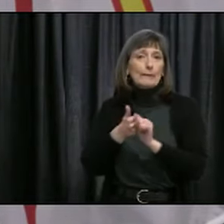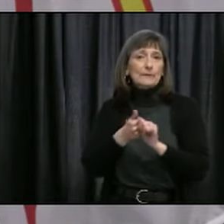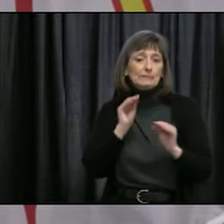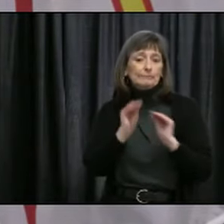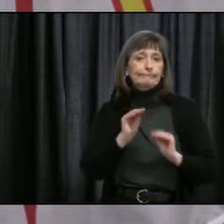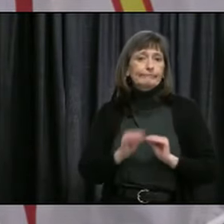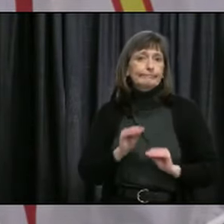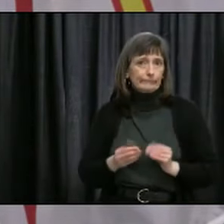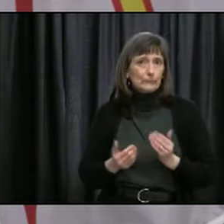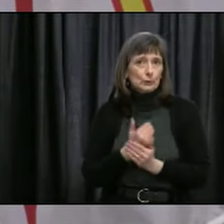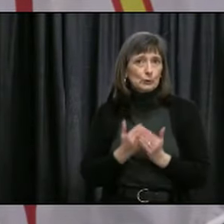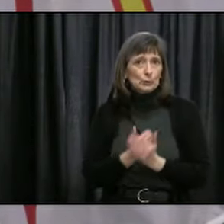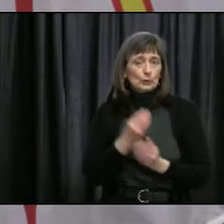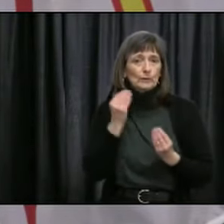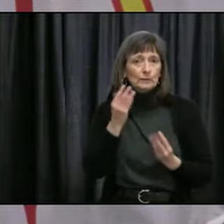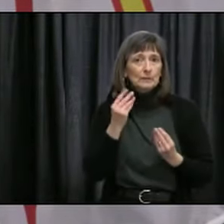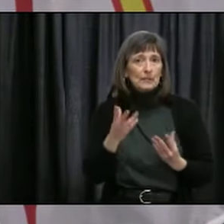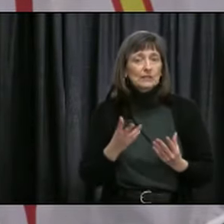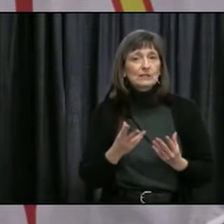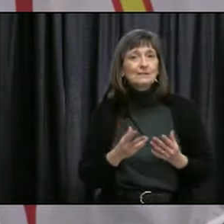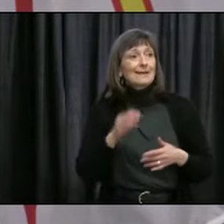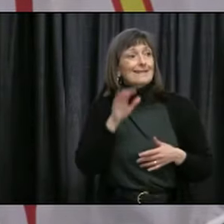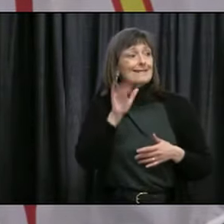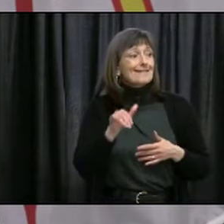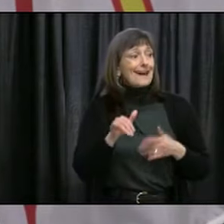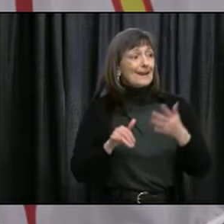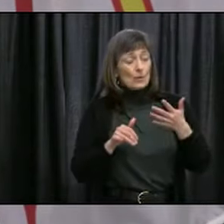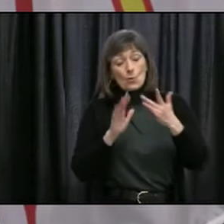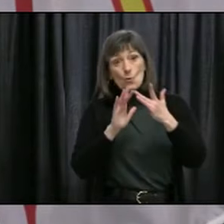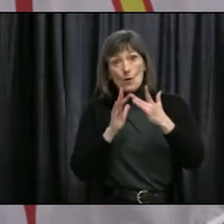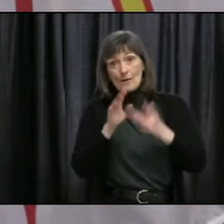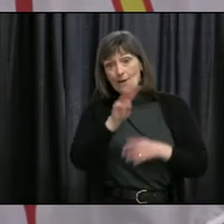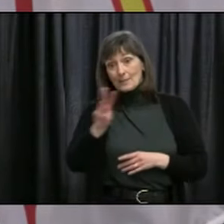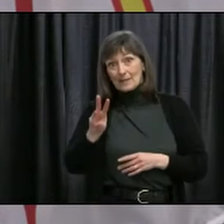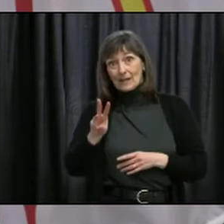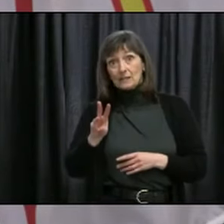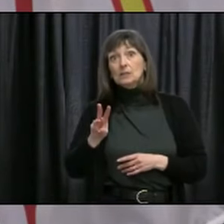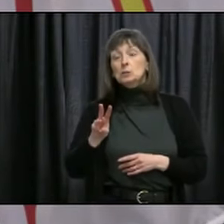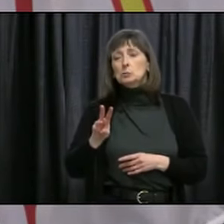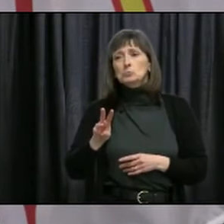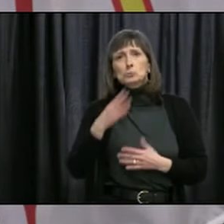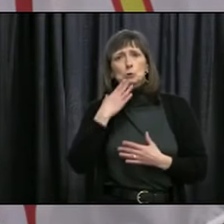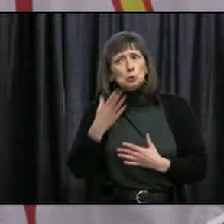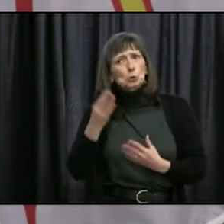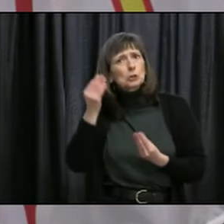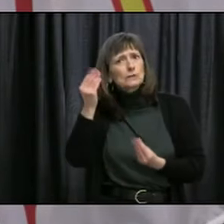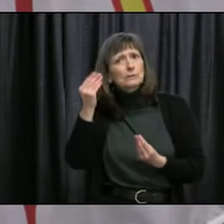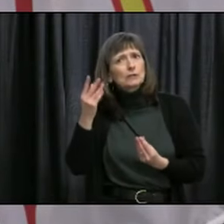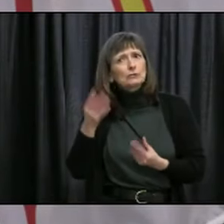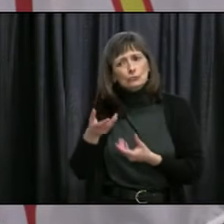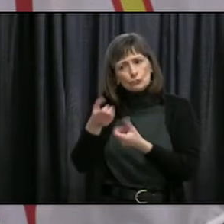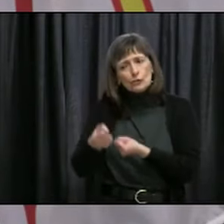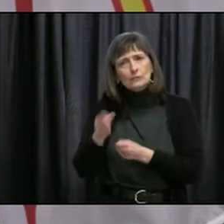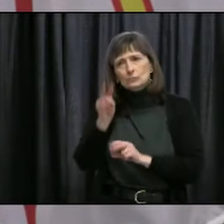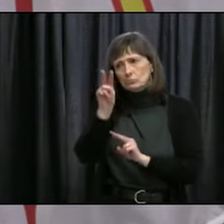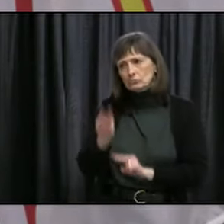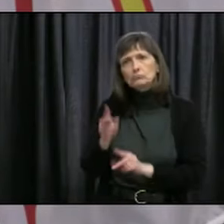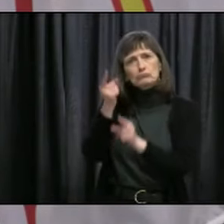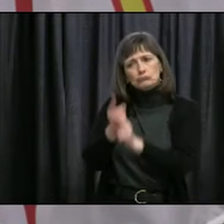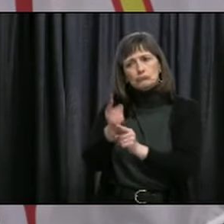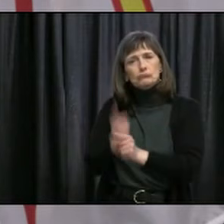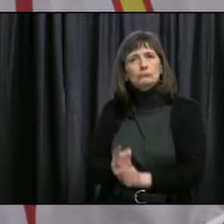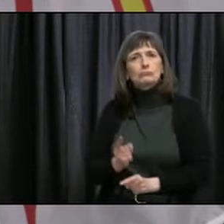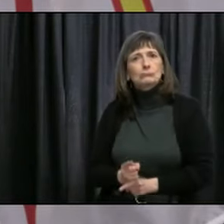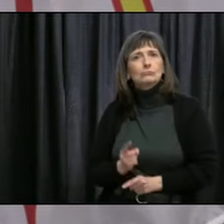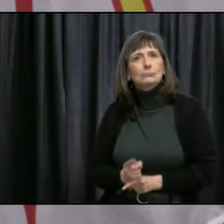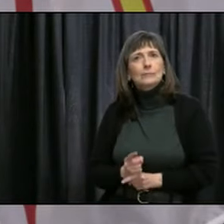And, of course, this is the website that continues to provide you with reliable information, trusted information, and news about